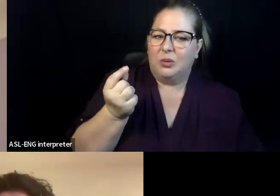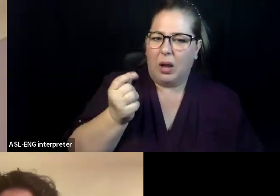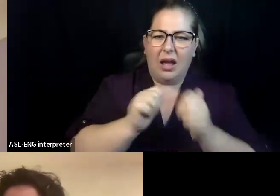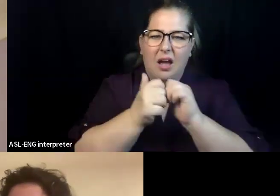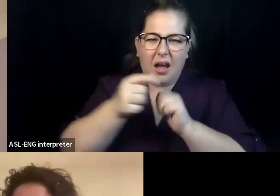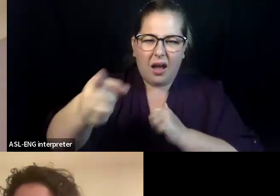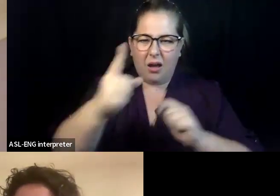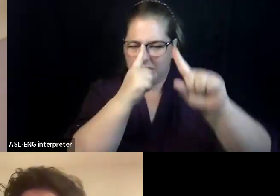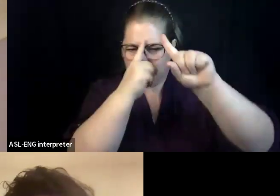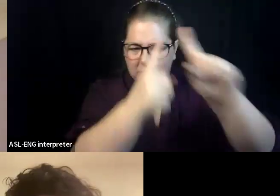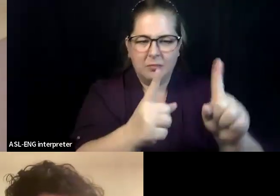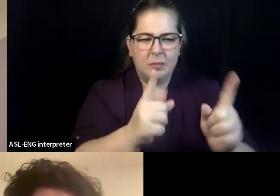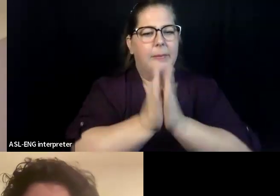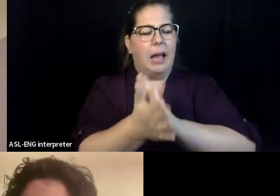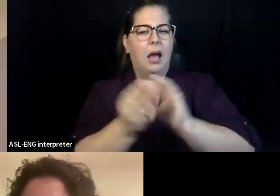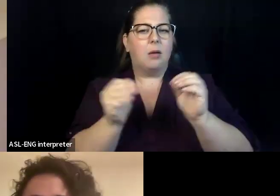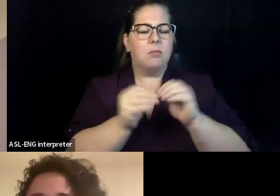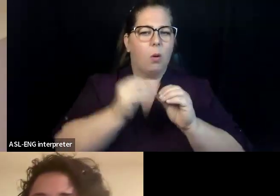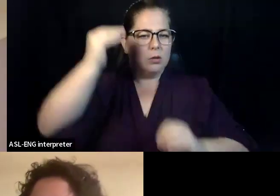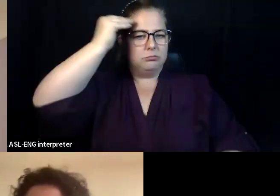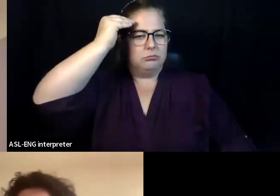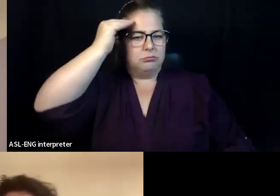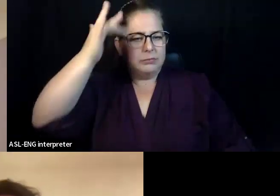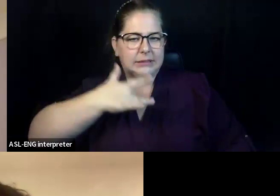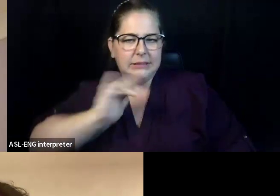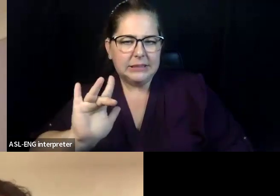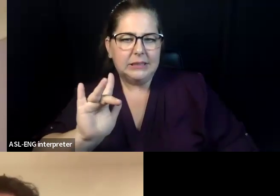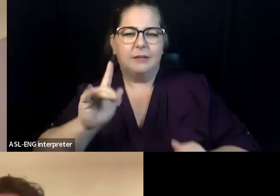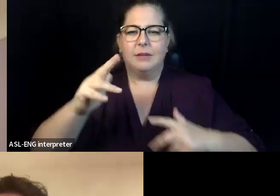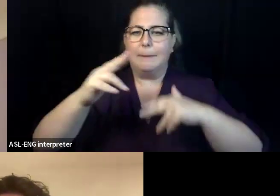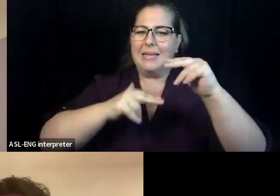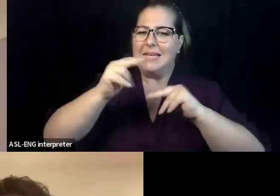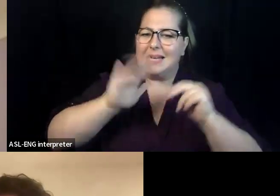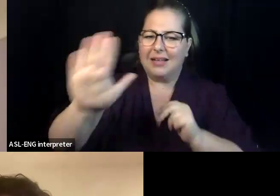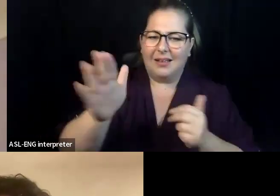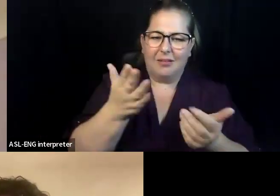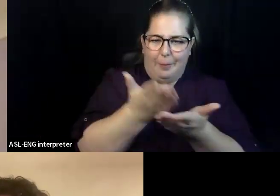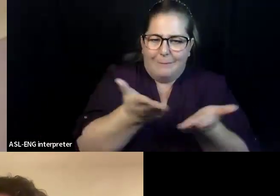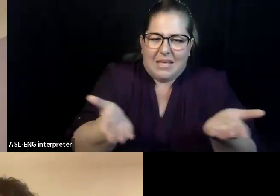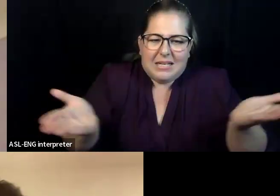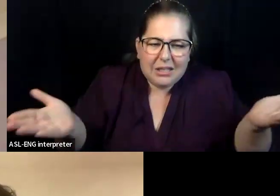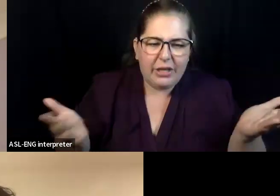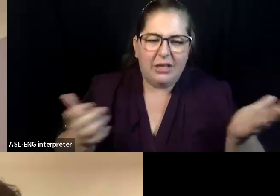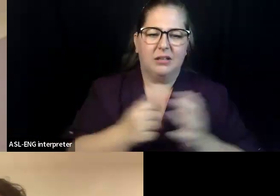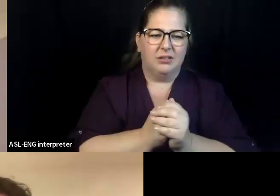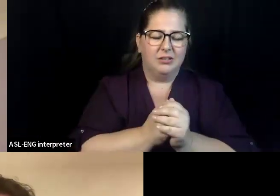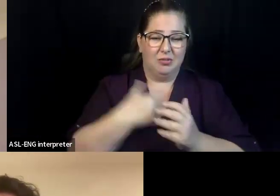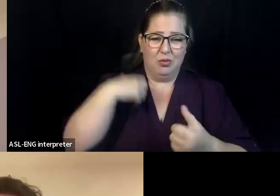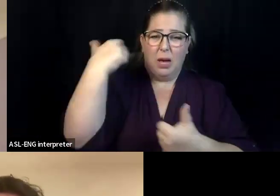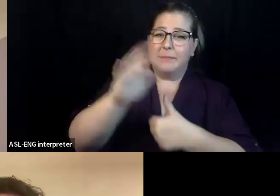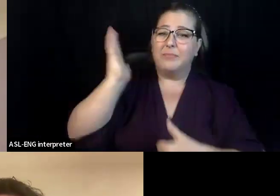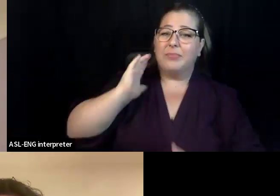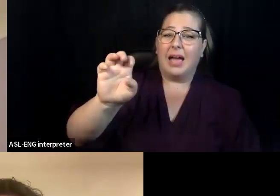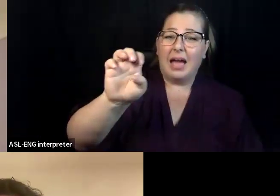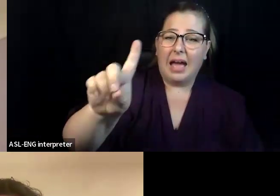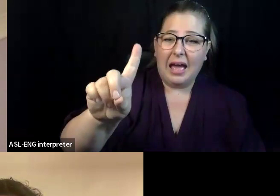I know that was a big issue when the, um, Ed Roberts campus was built. And then, uh, and,